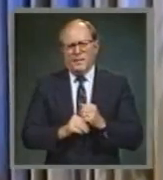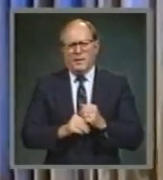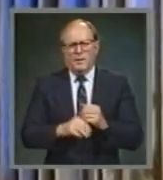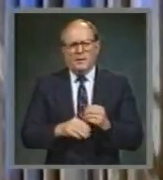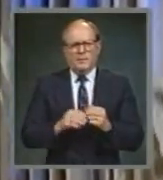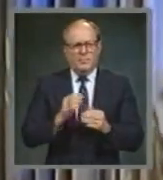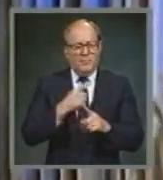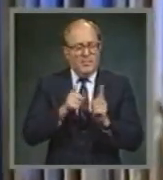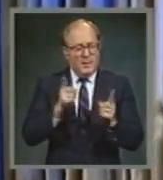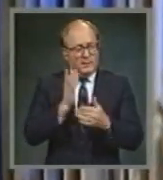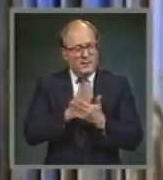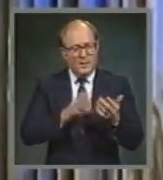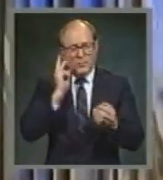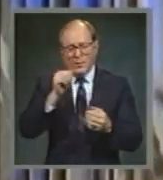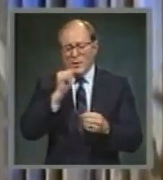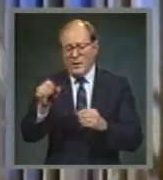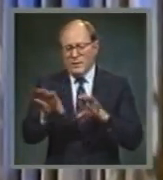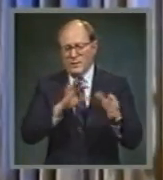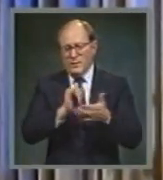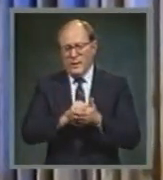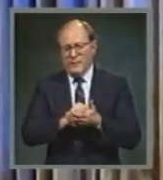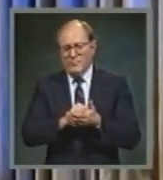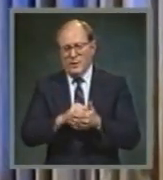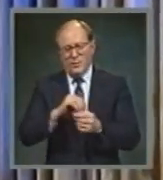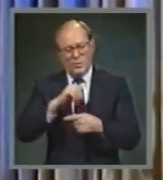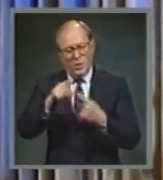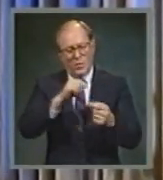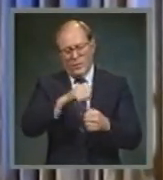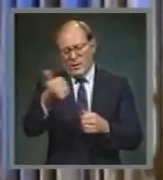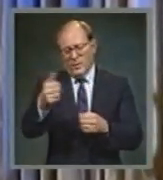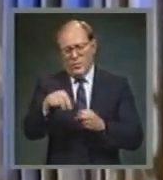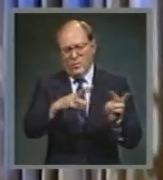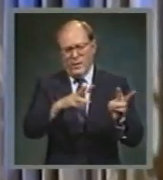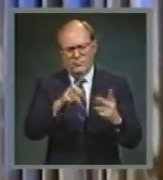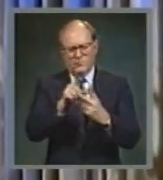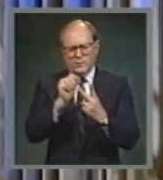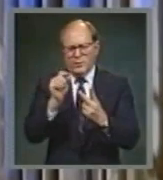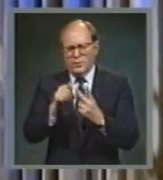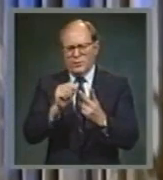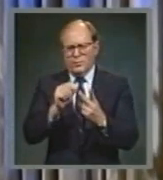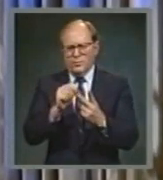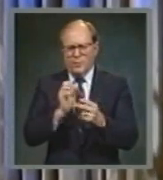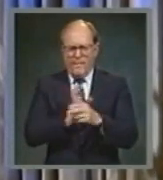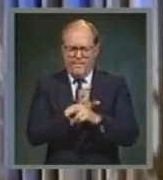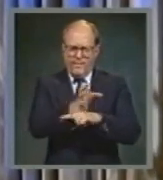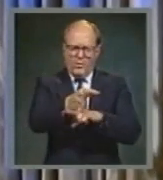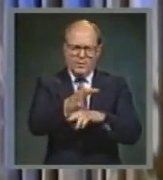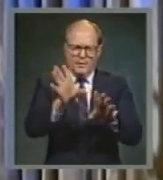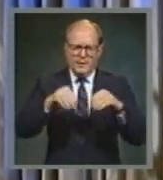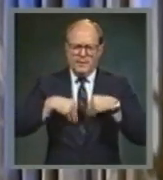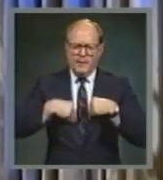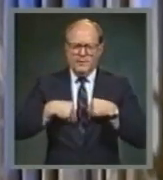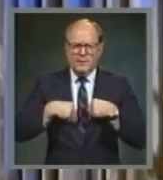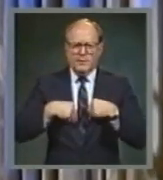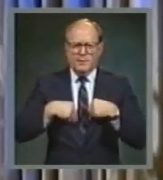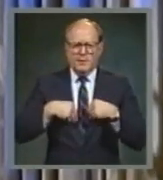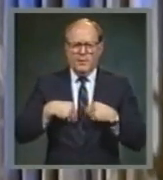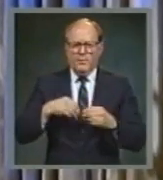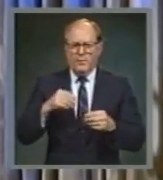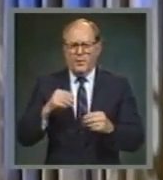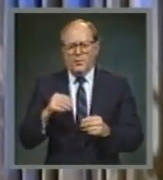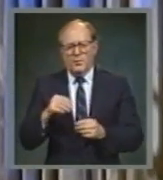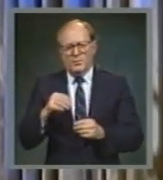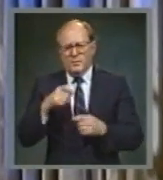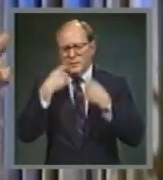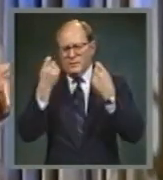some will not do that. They take another course. They choose rather to force acceptance of their morality or